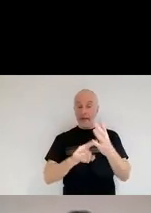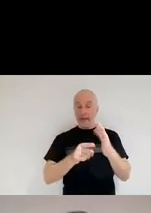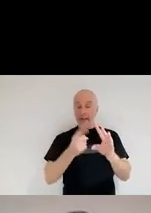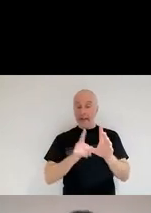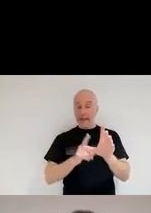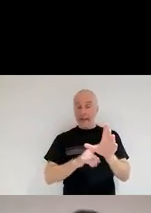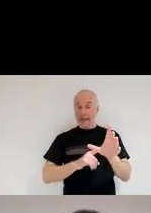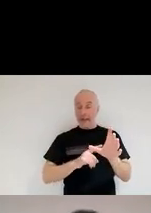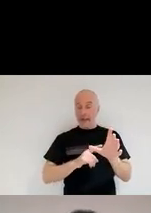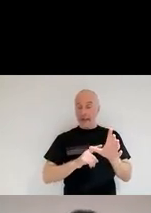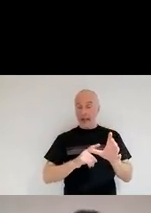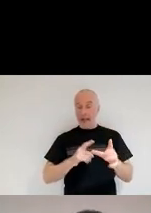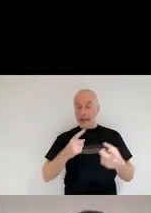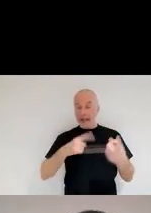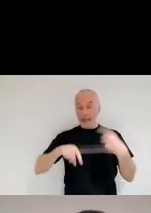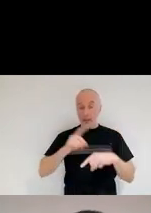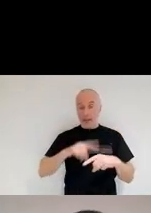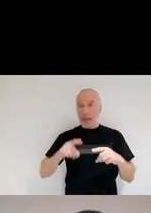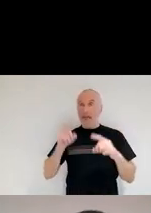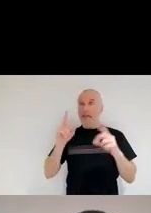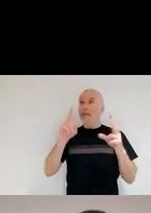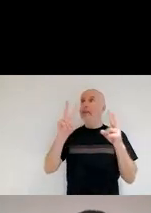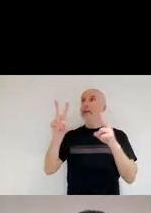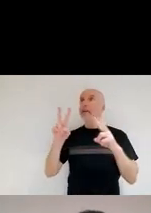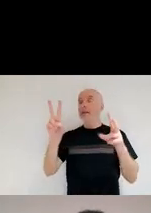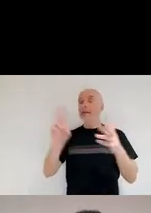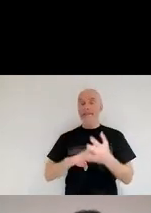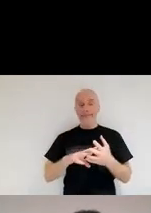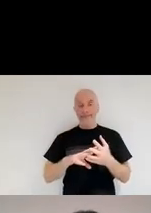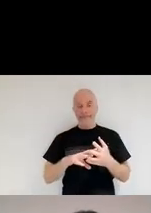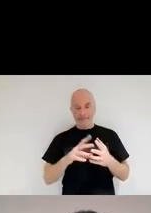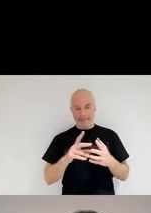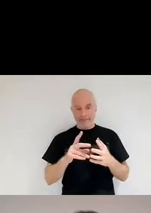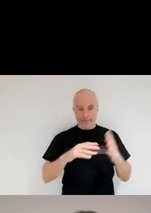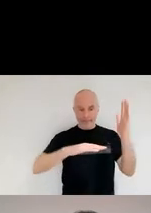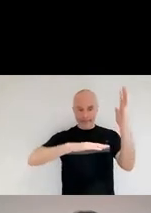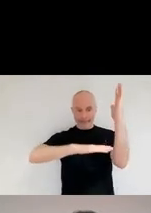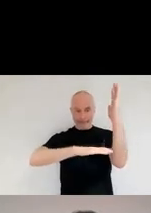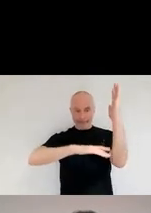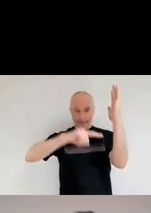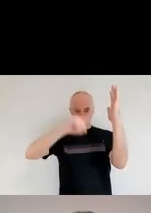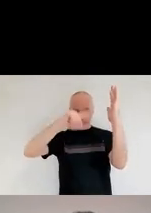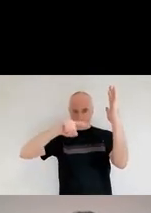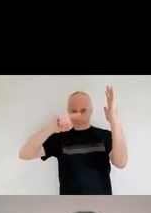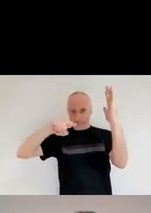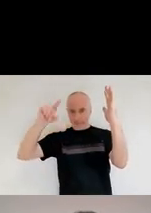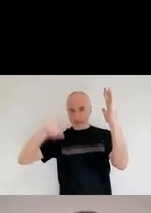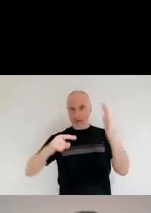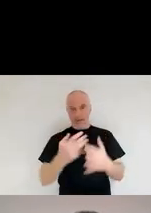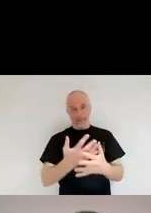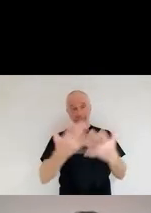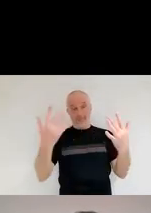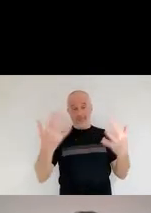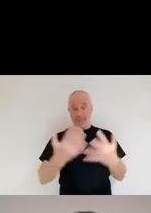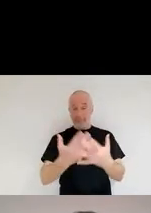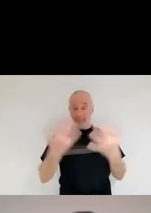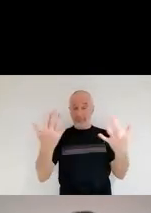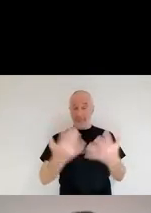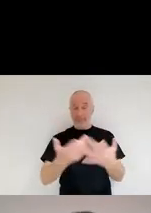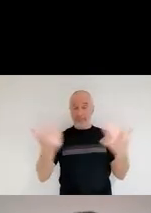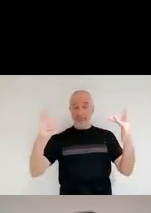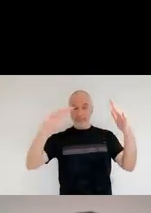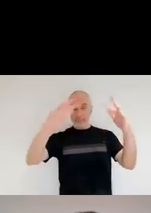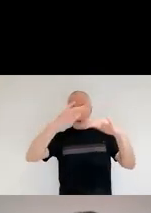plotting here the amount of dust that they have. And look at that. It's huge and huge amounts of dust. They are like